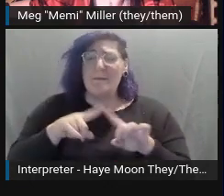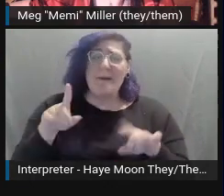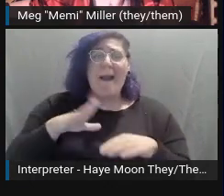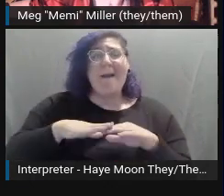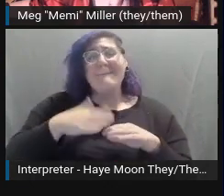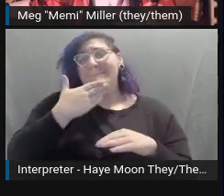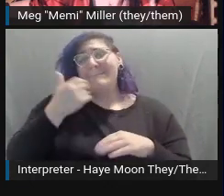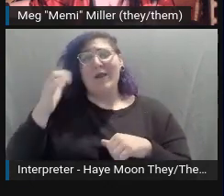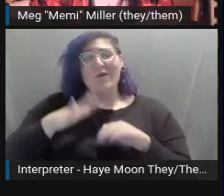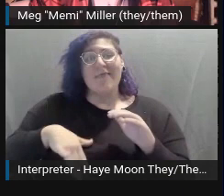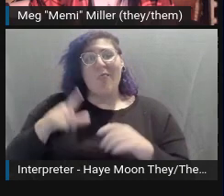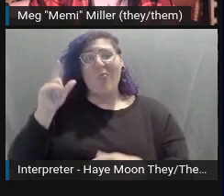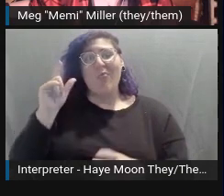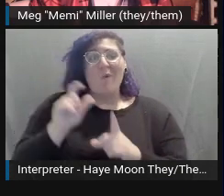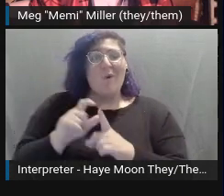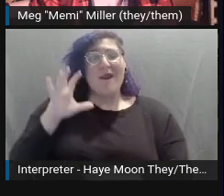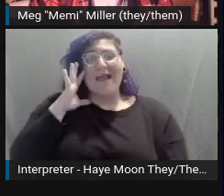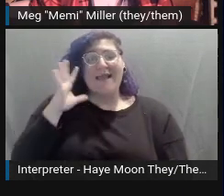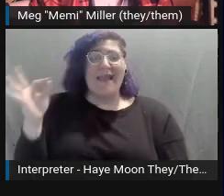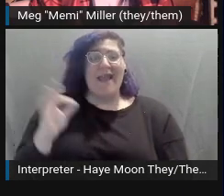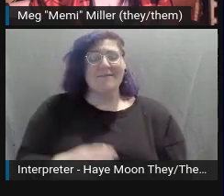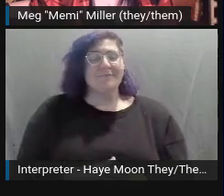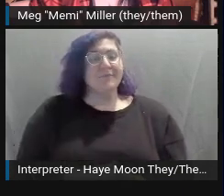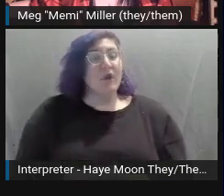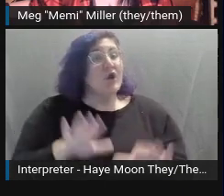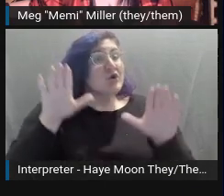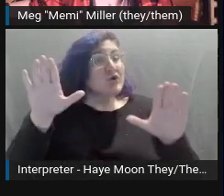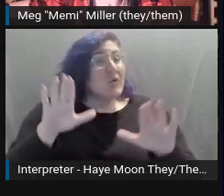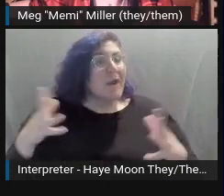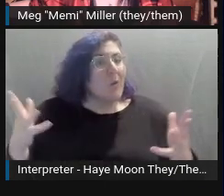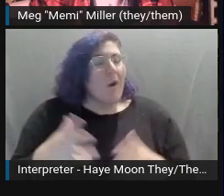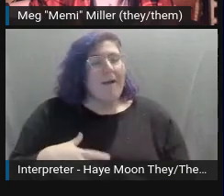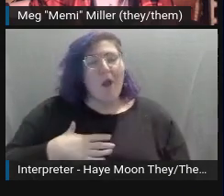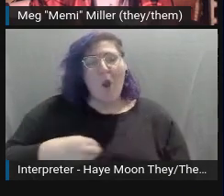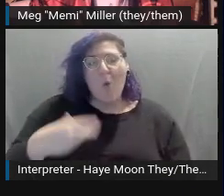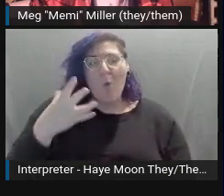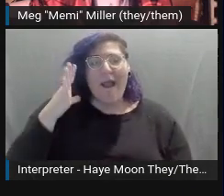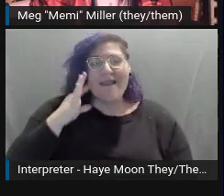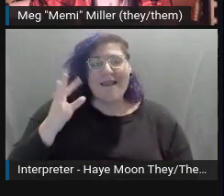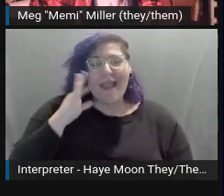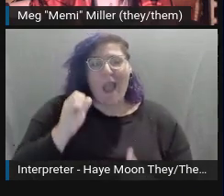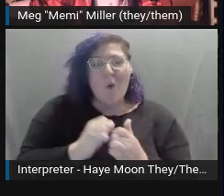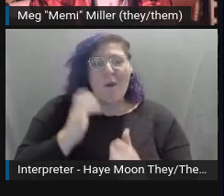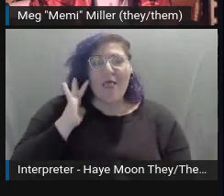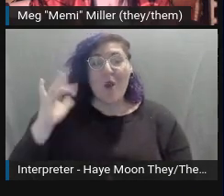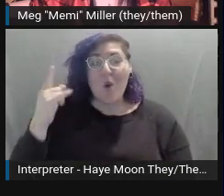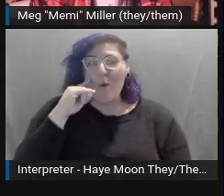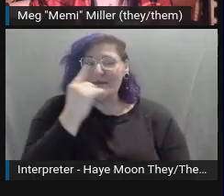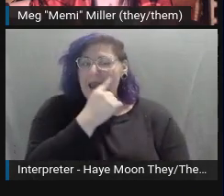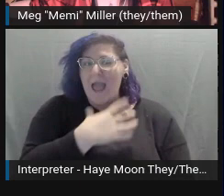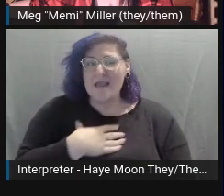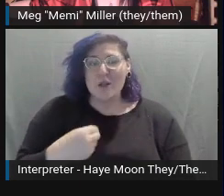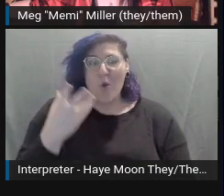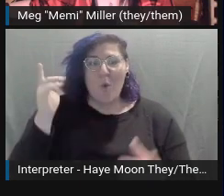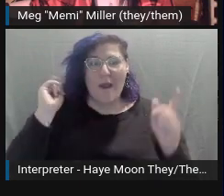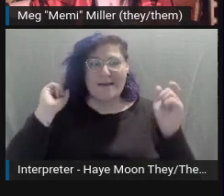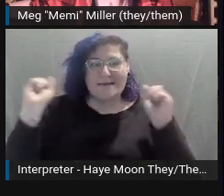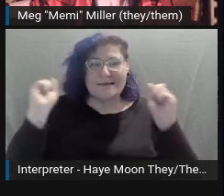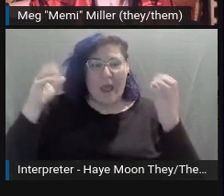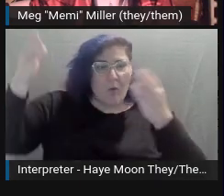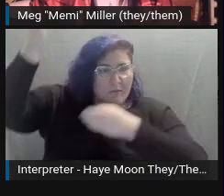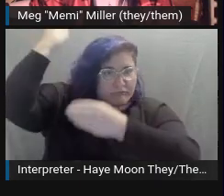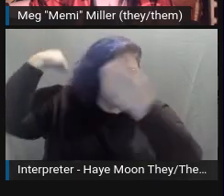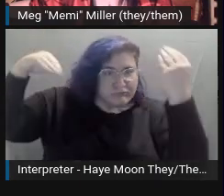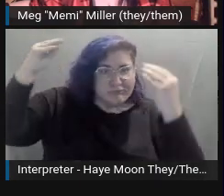Great alt text. A white cat with golden eyes and a small towel wrapped around its head, sitting in a ceramic bowl with its head resting on the rim, looking